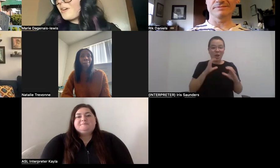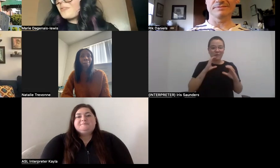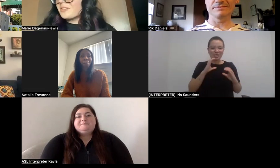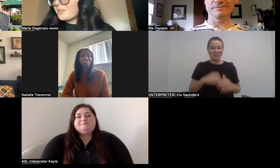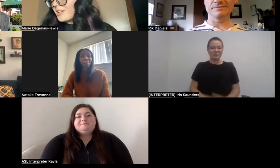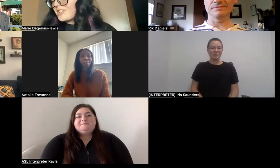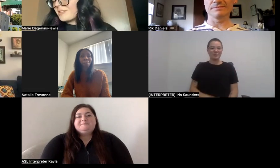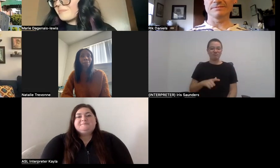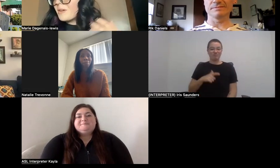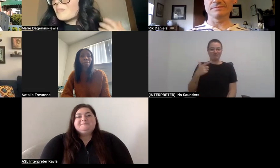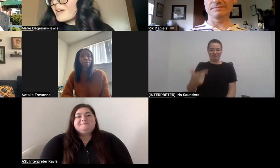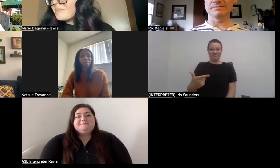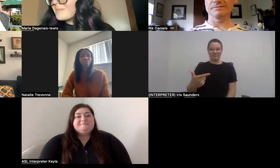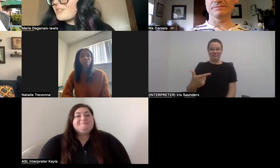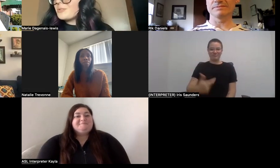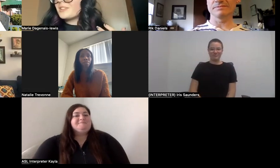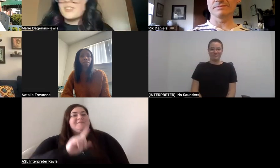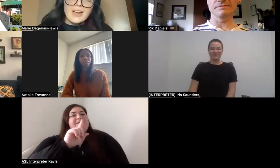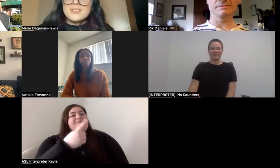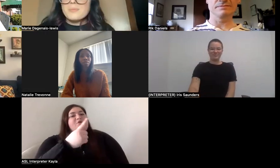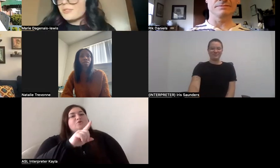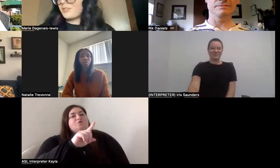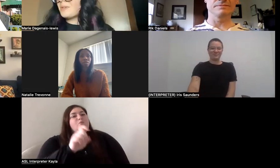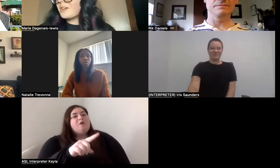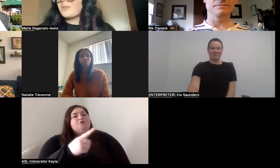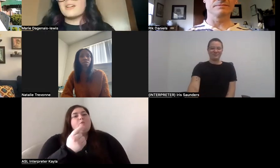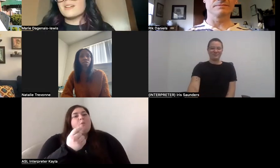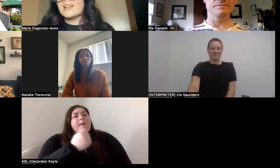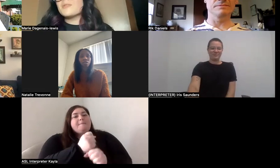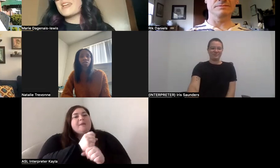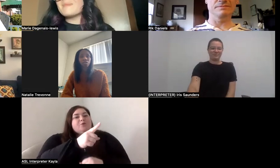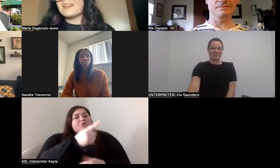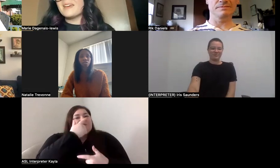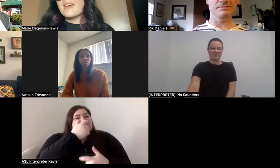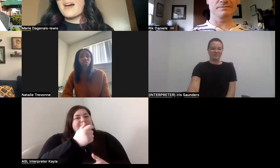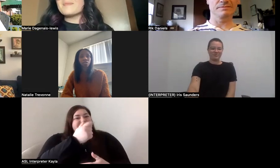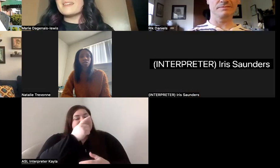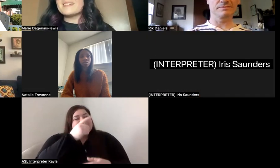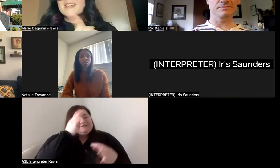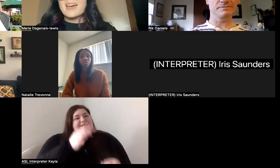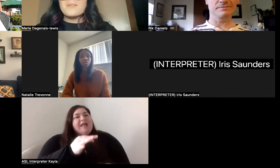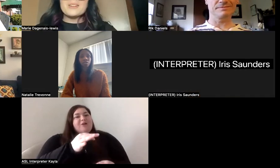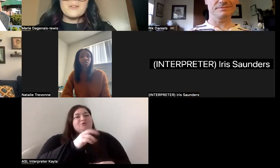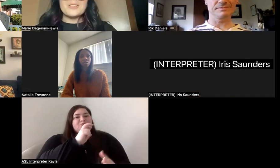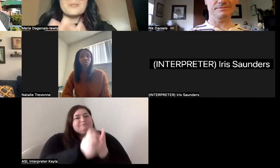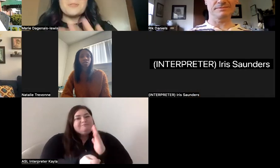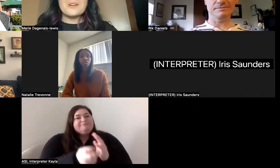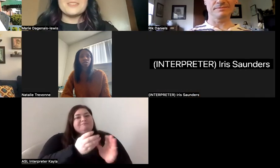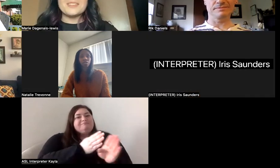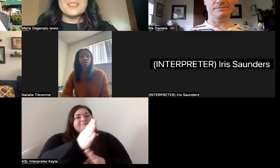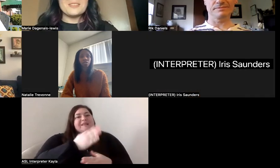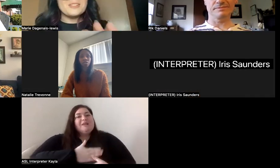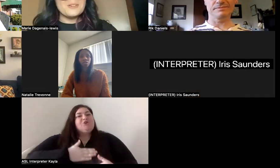With our first question, what made you decide to pursue a career in entertainment? Nick, I want to go to you